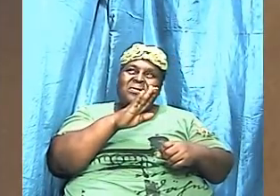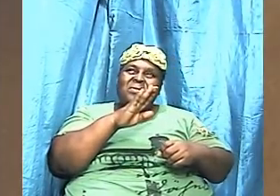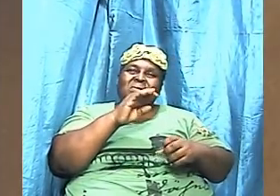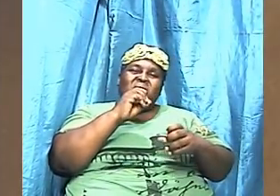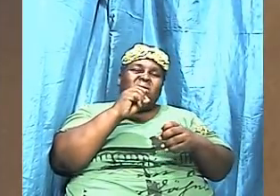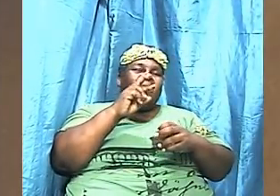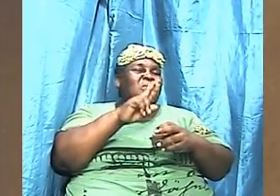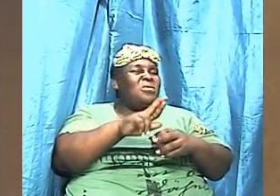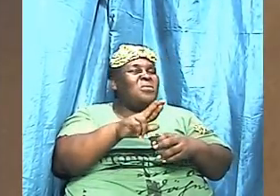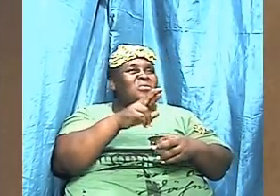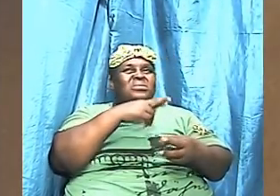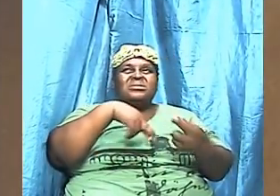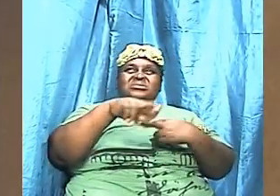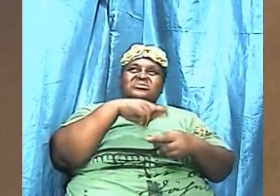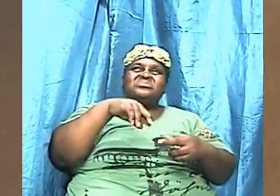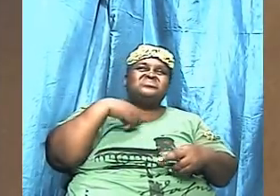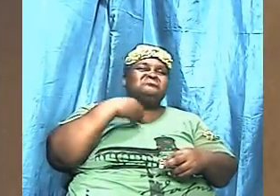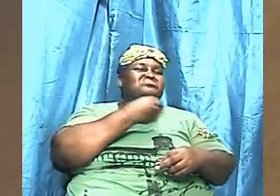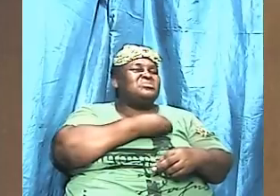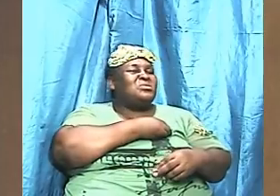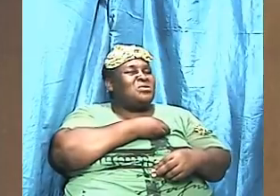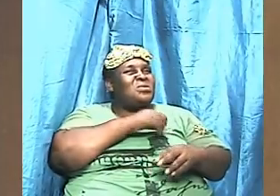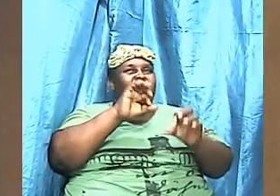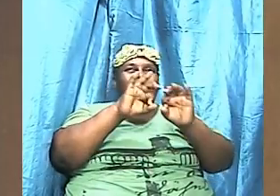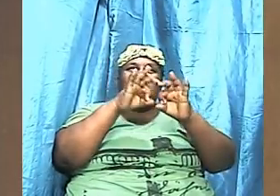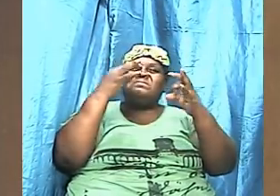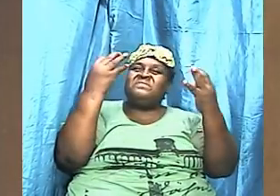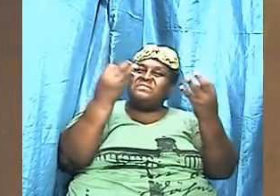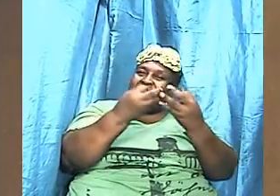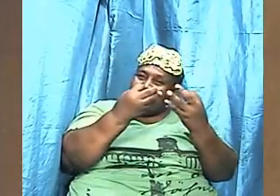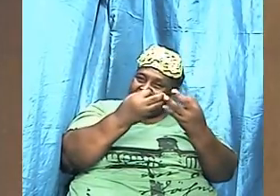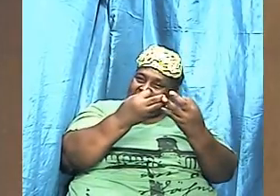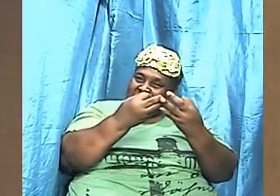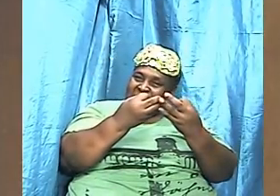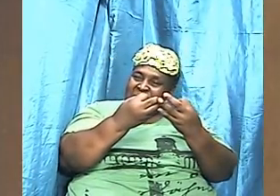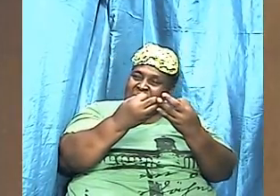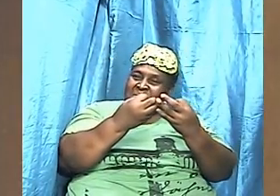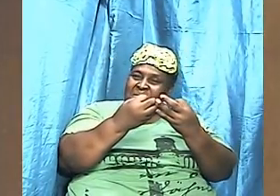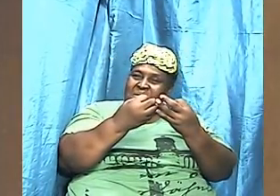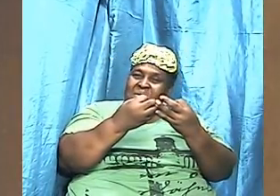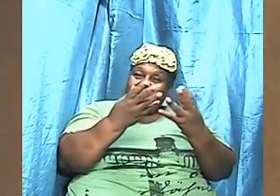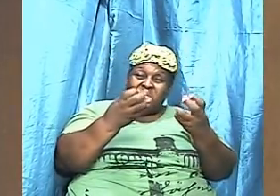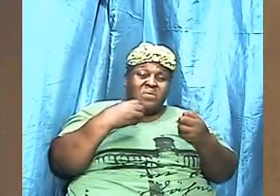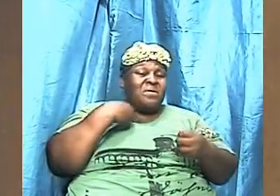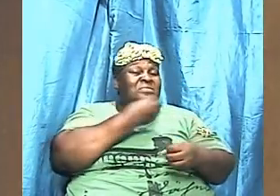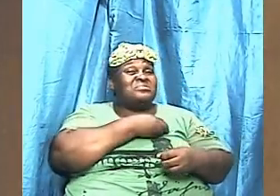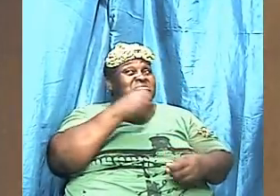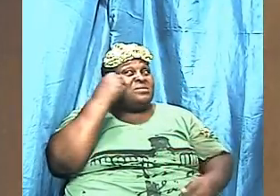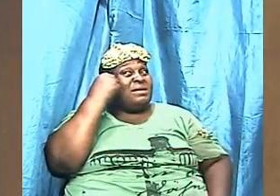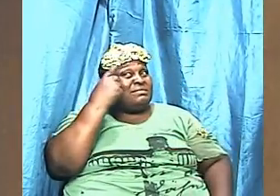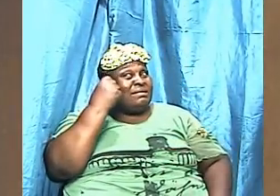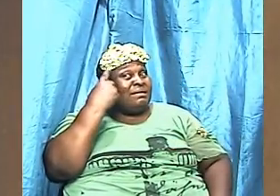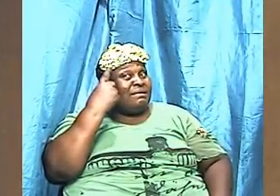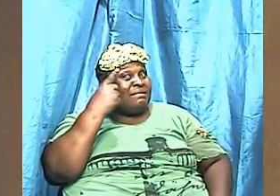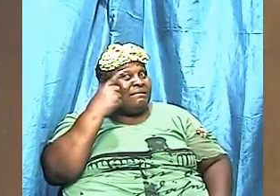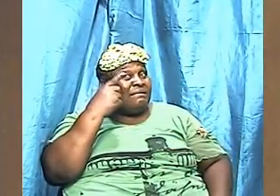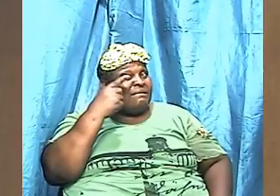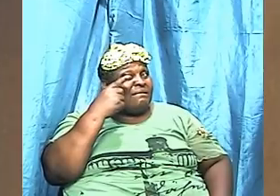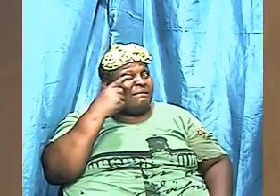or our sister and I want us to understand this and to apply